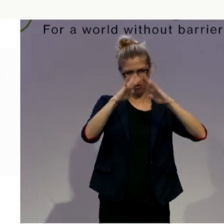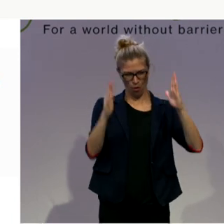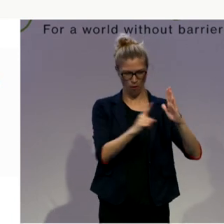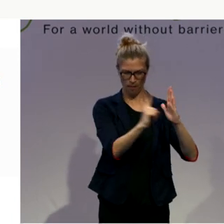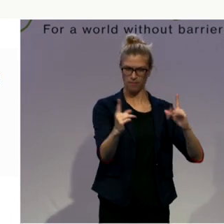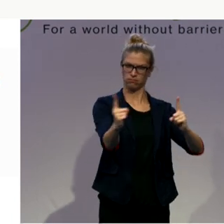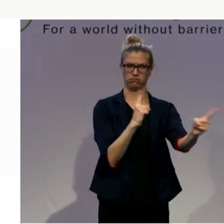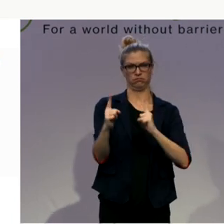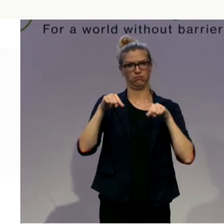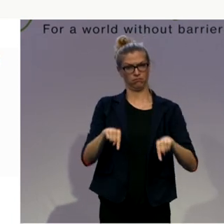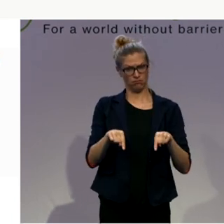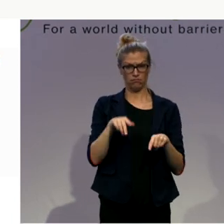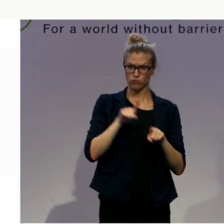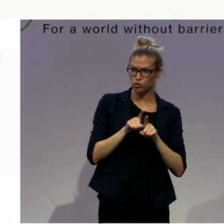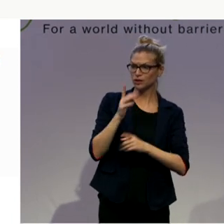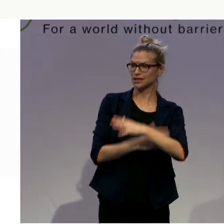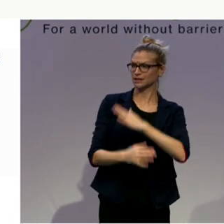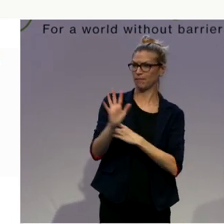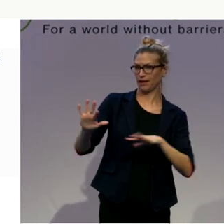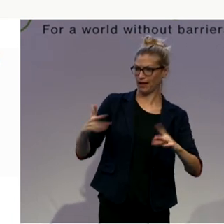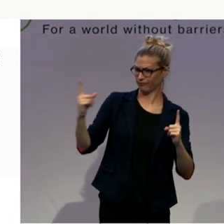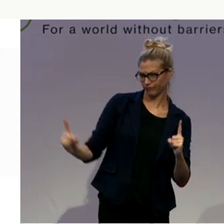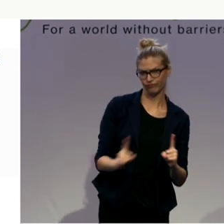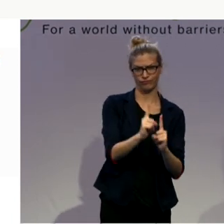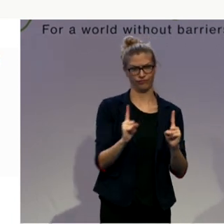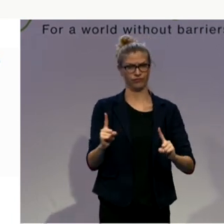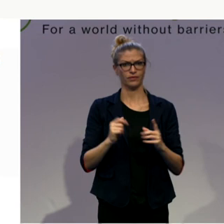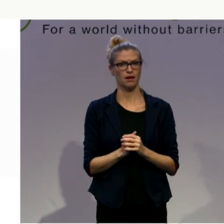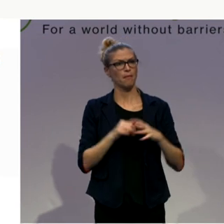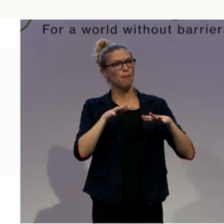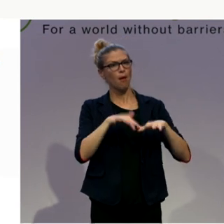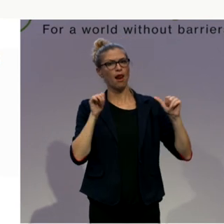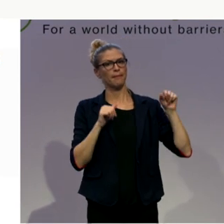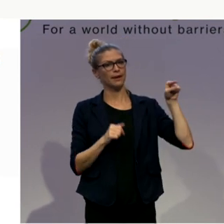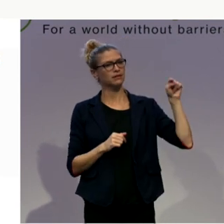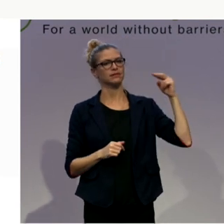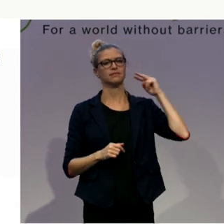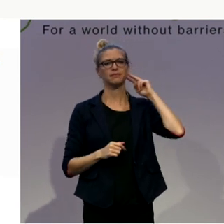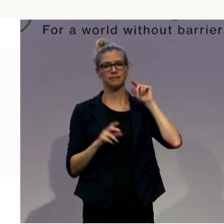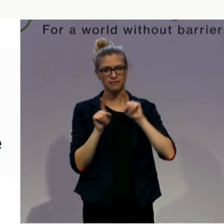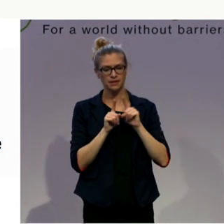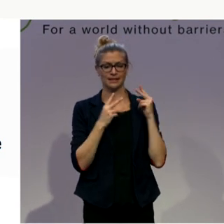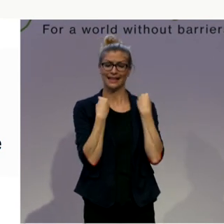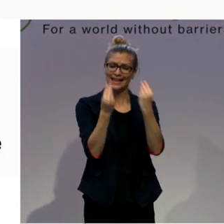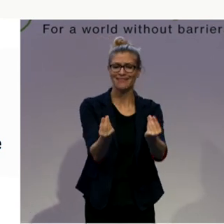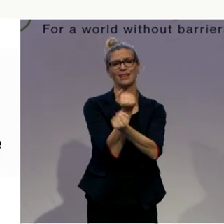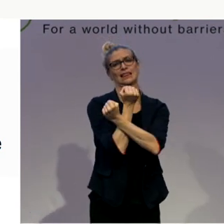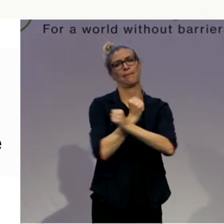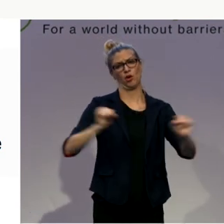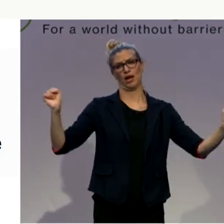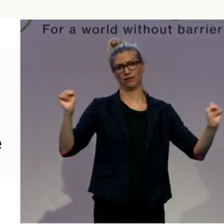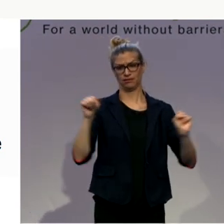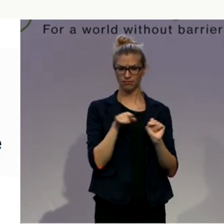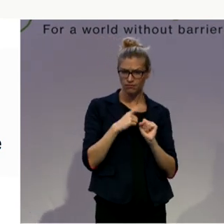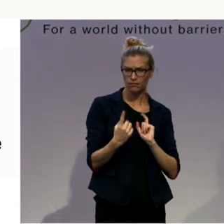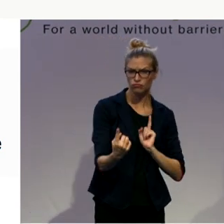And third, because parliament also has to task to bring democracy closer to the citizens, for